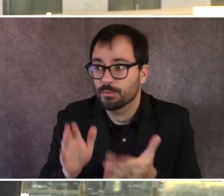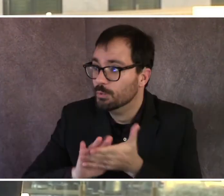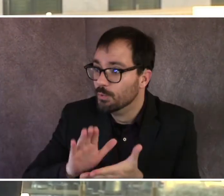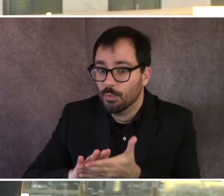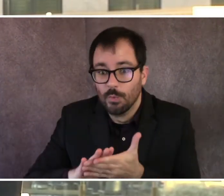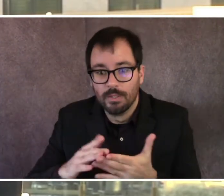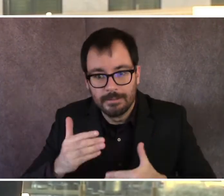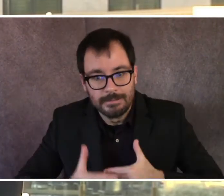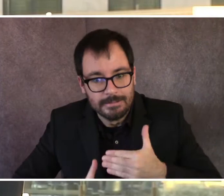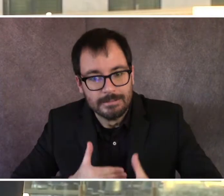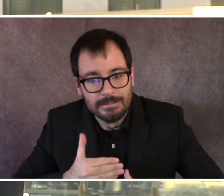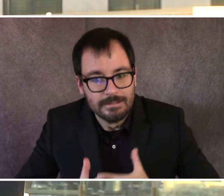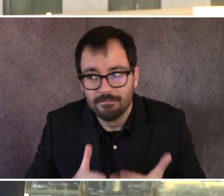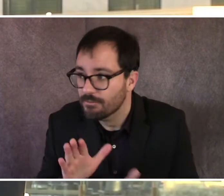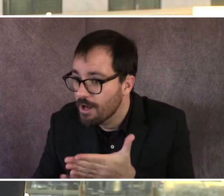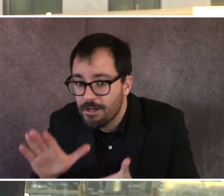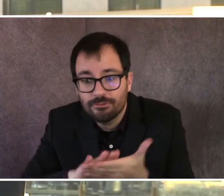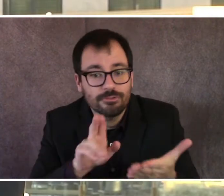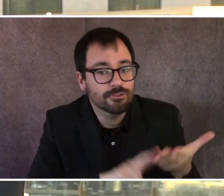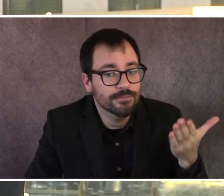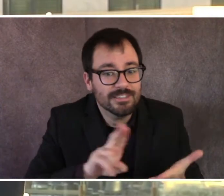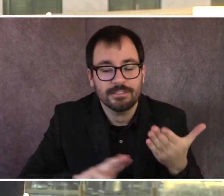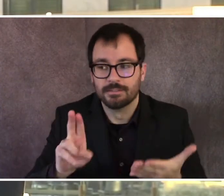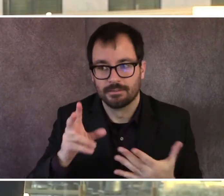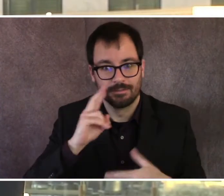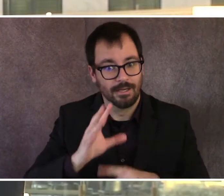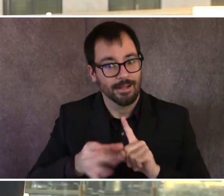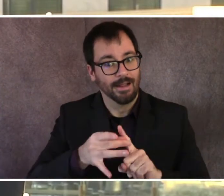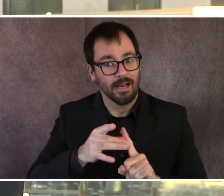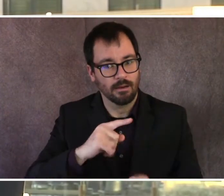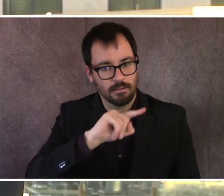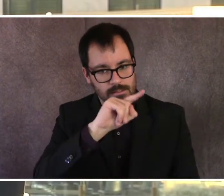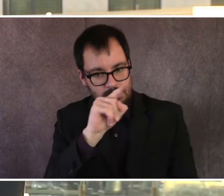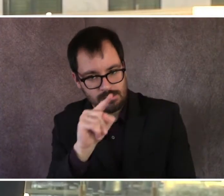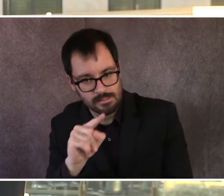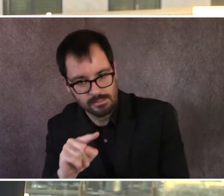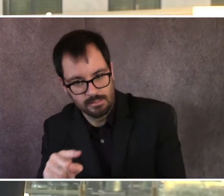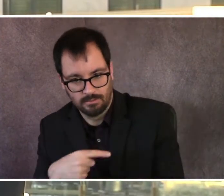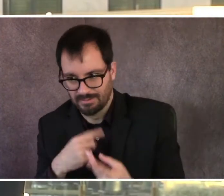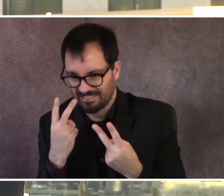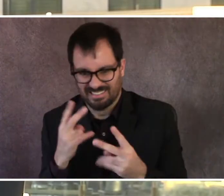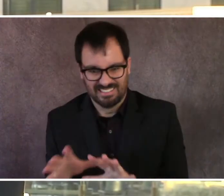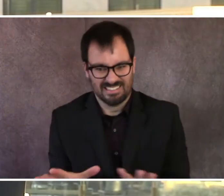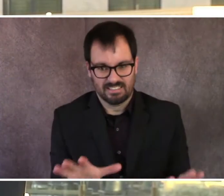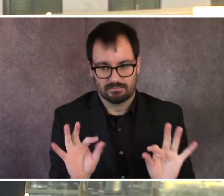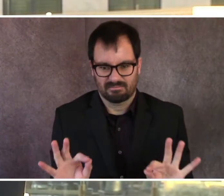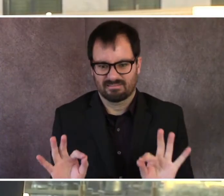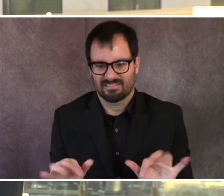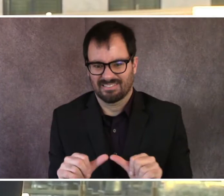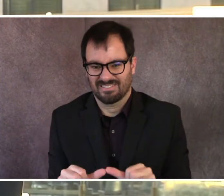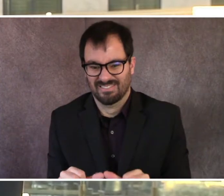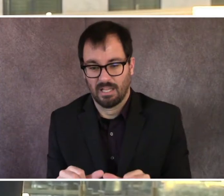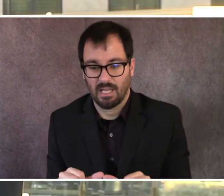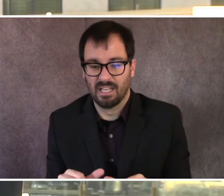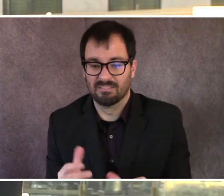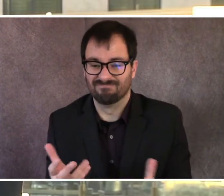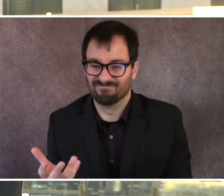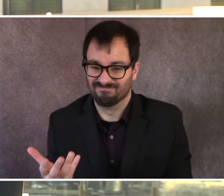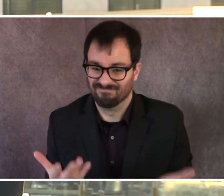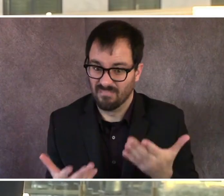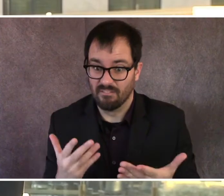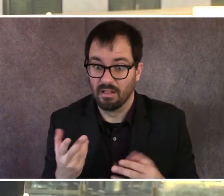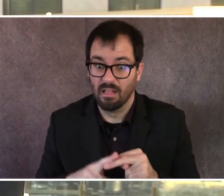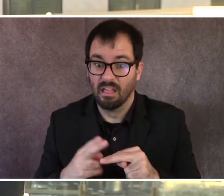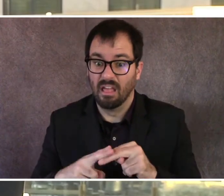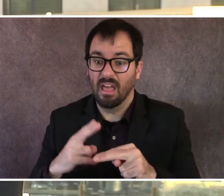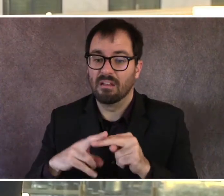back up or in colleges. All of this is on the table. If we don't get our infection rate down and we start to see that continue to climb to a